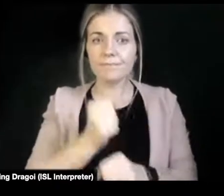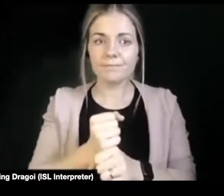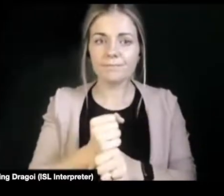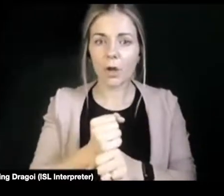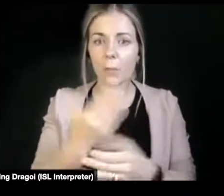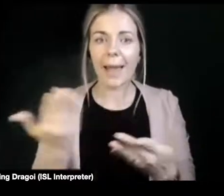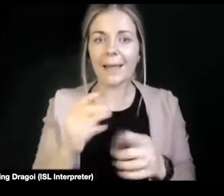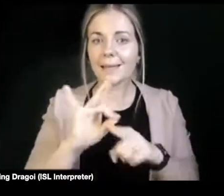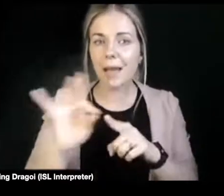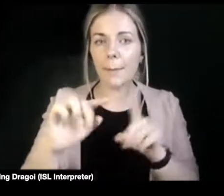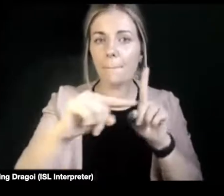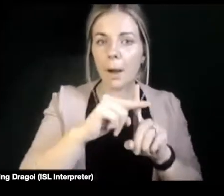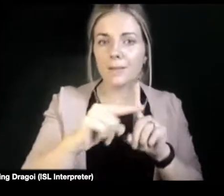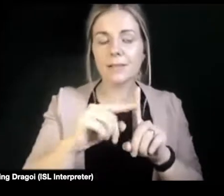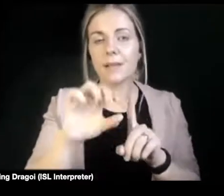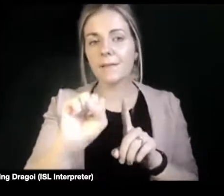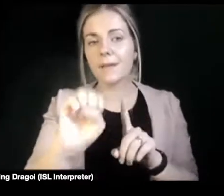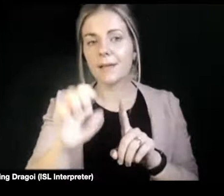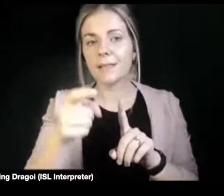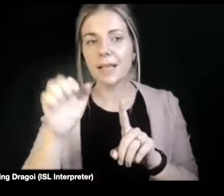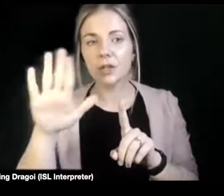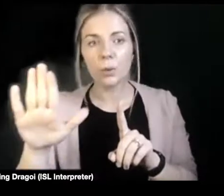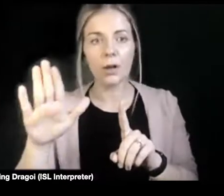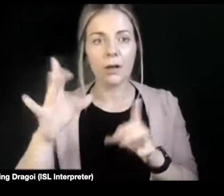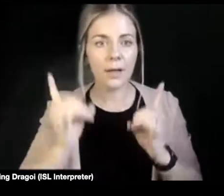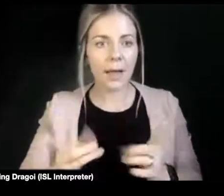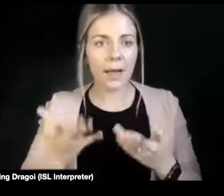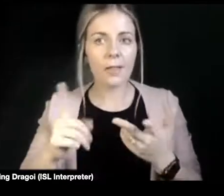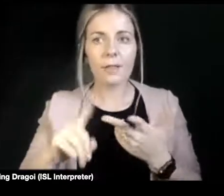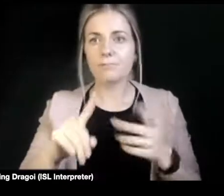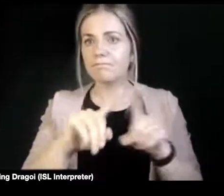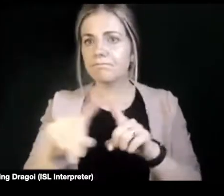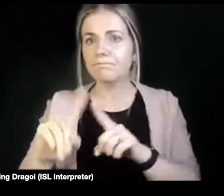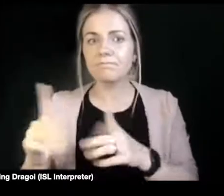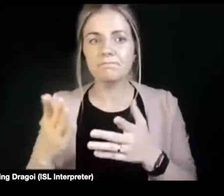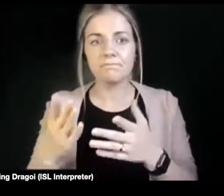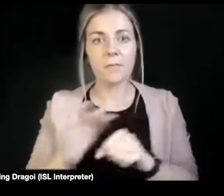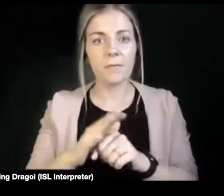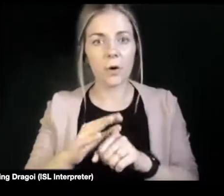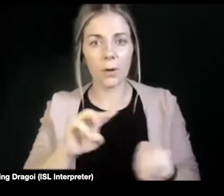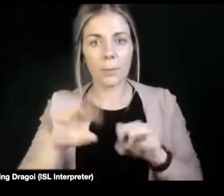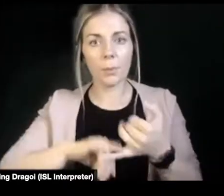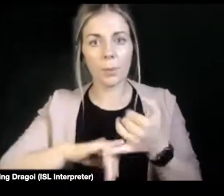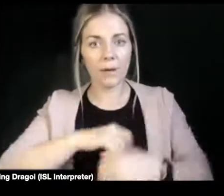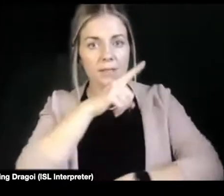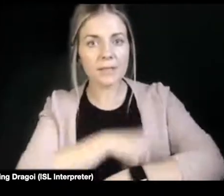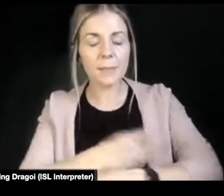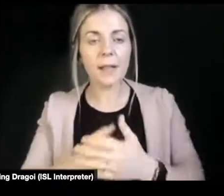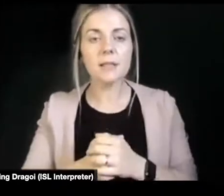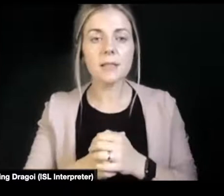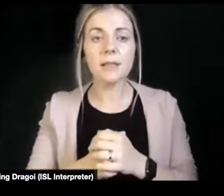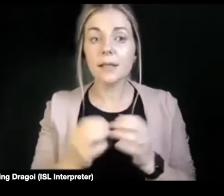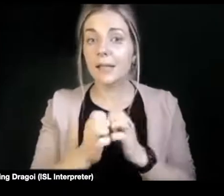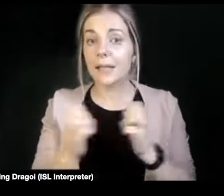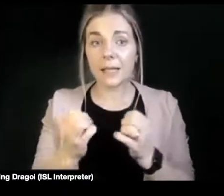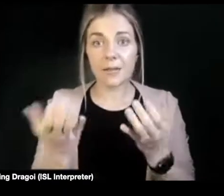sex, sexual exploration for and with disabled people. And also look at even like sexual health